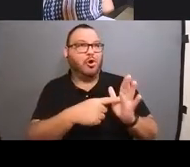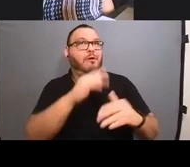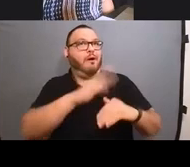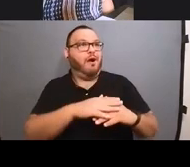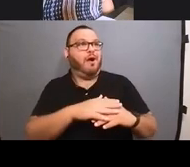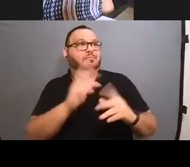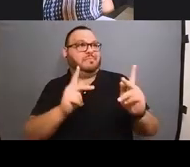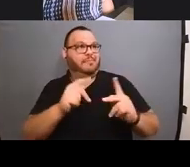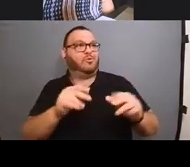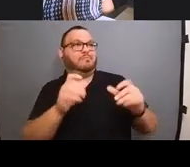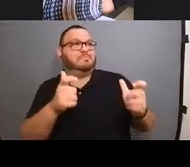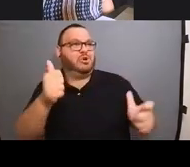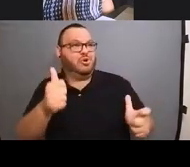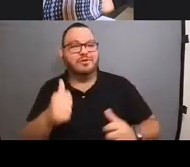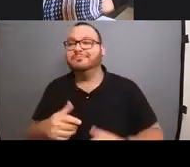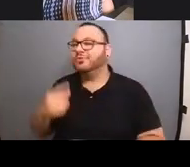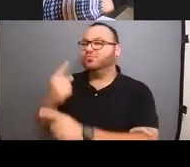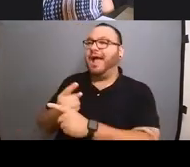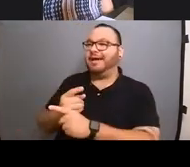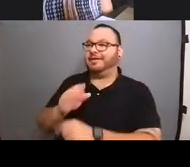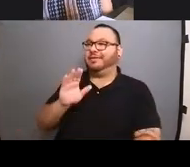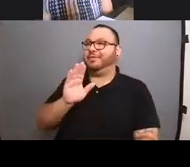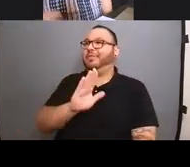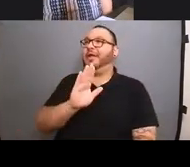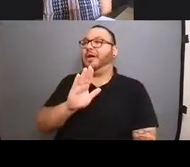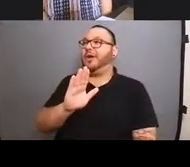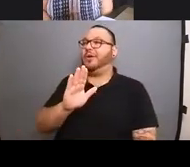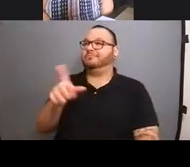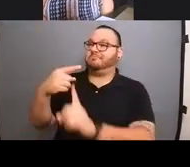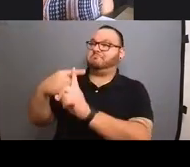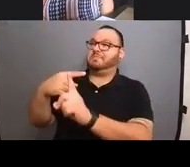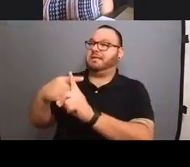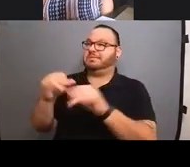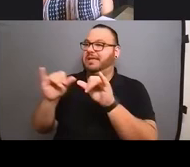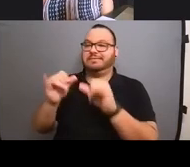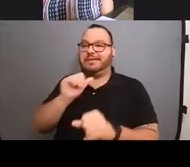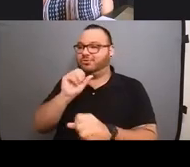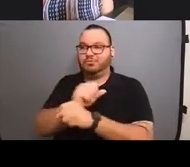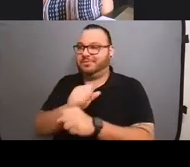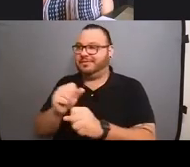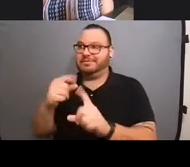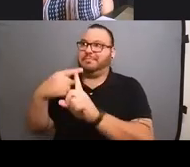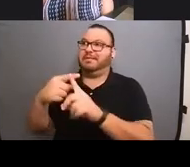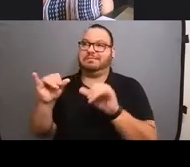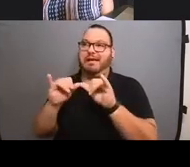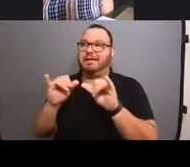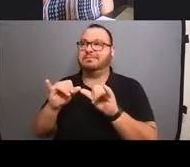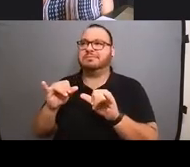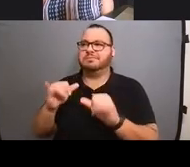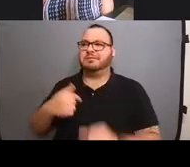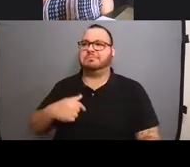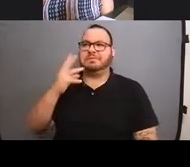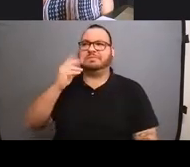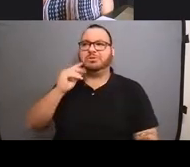plus sizes are not really plus size. I don't know. Um, I've had people buy them and tell me that they're just